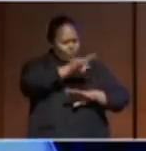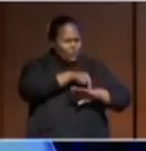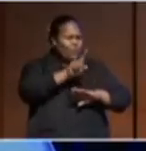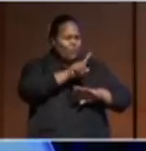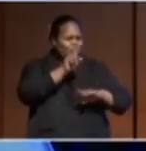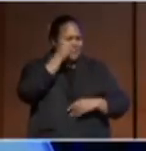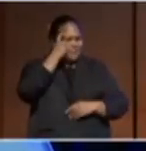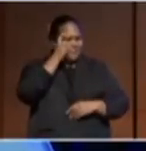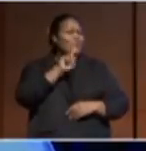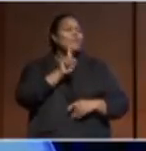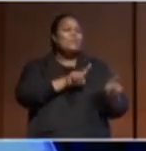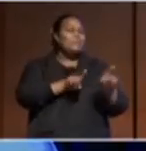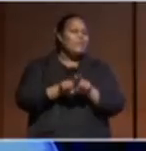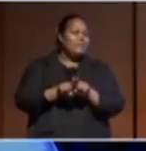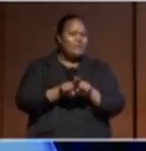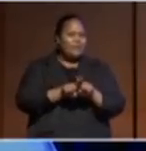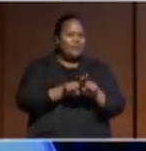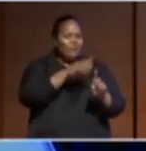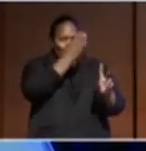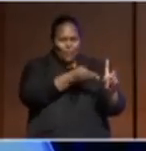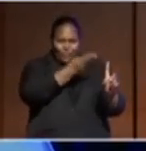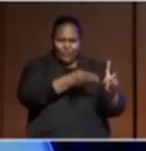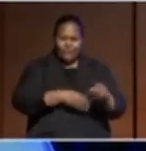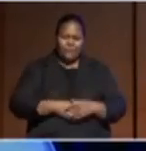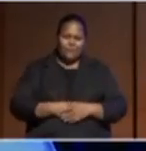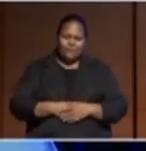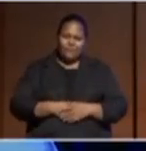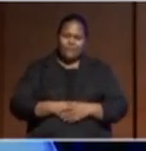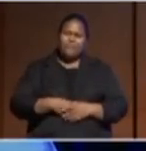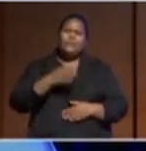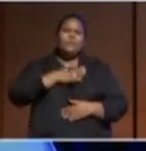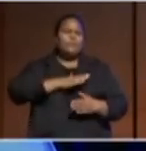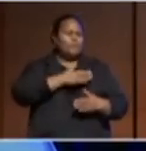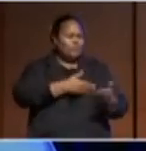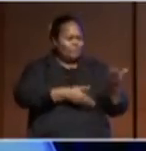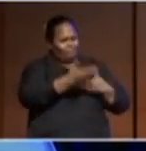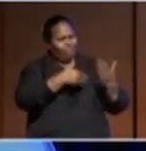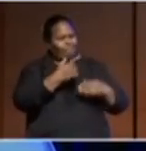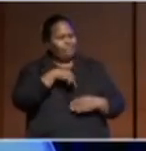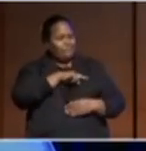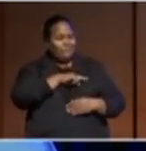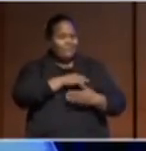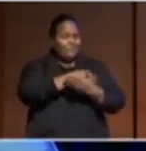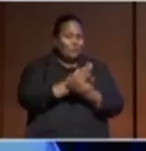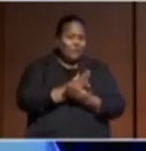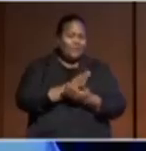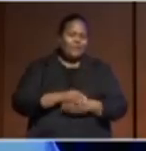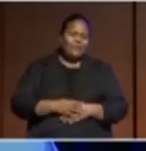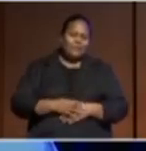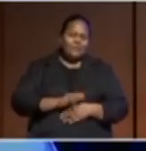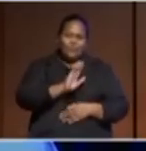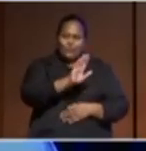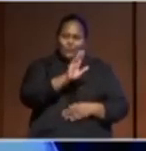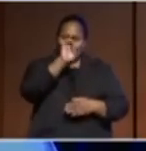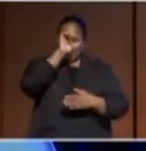know you have some very deep views about it. But in particular, I wanted you to kind of share with us your experience